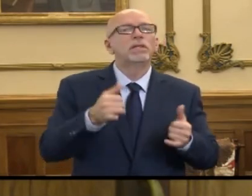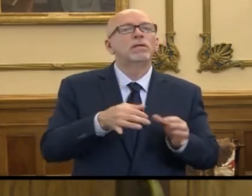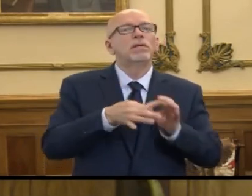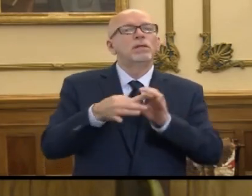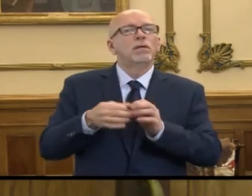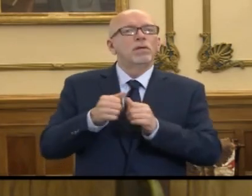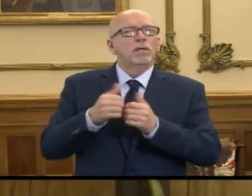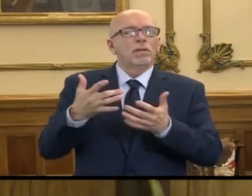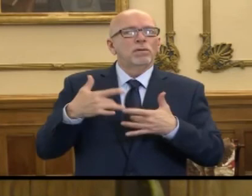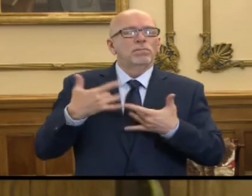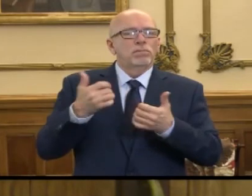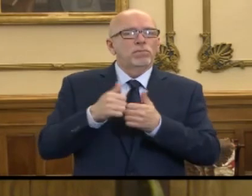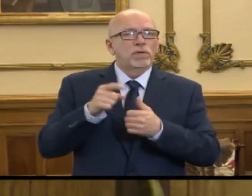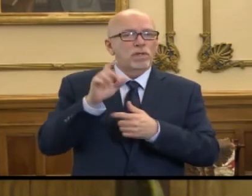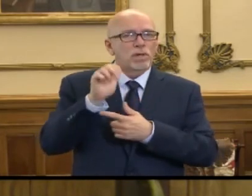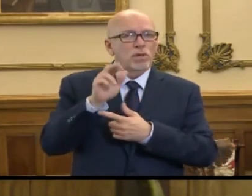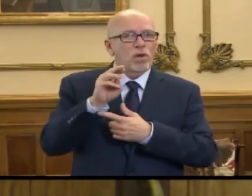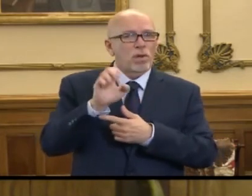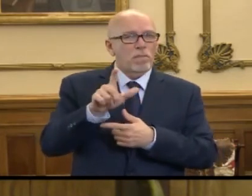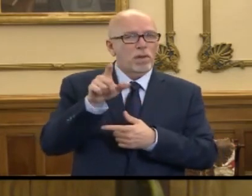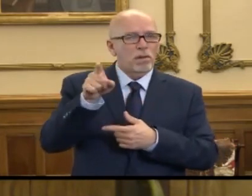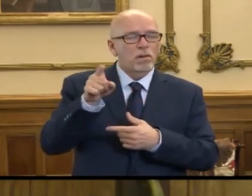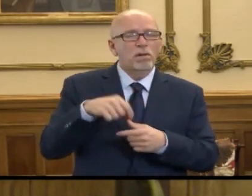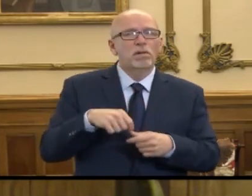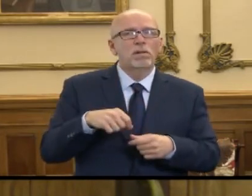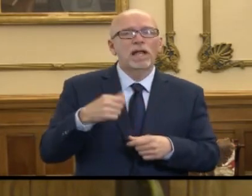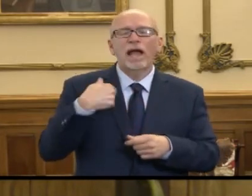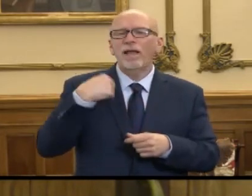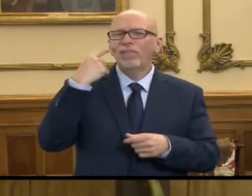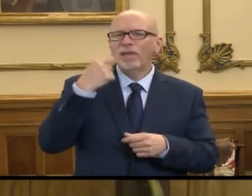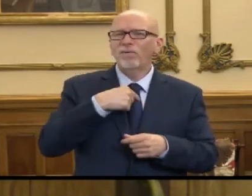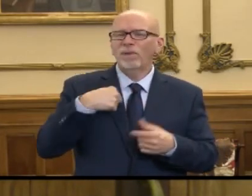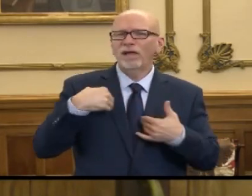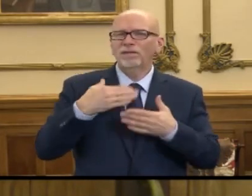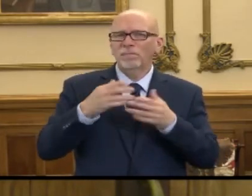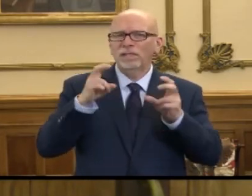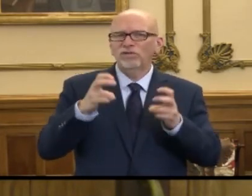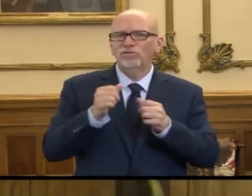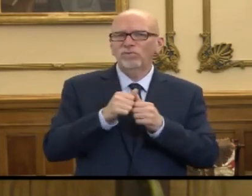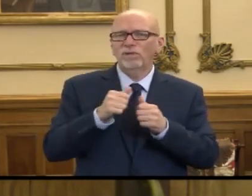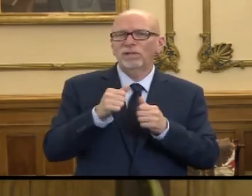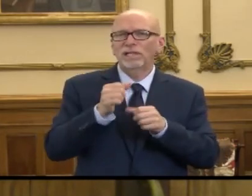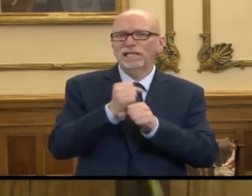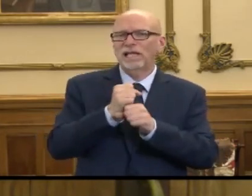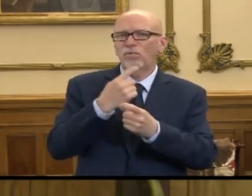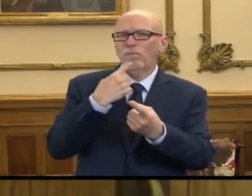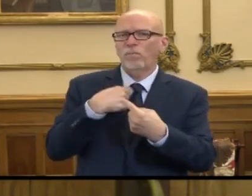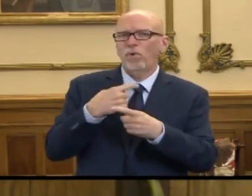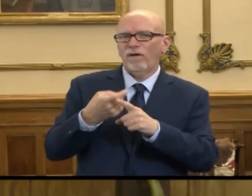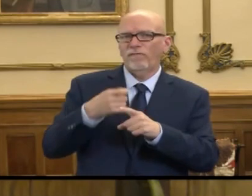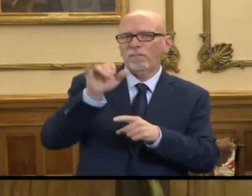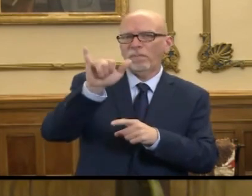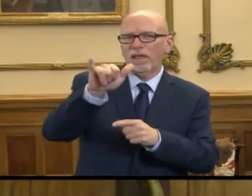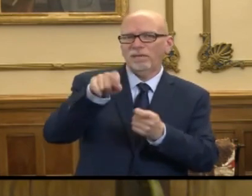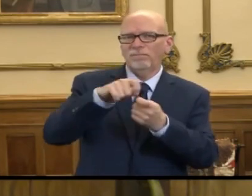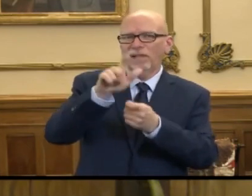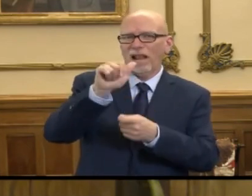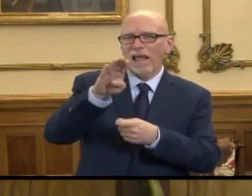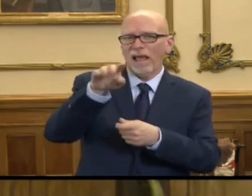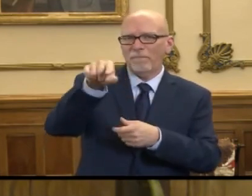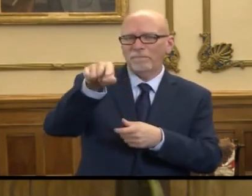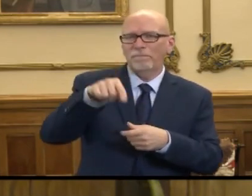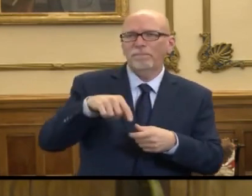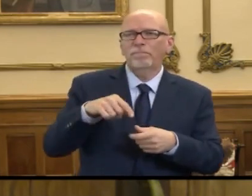to what's going on in Carmel, I think that we've had some issues with getting reports from that particular lab.